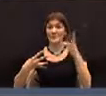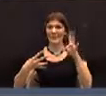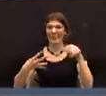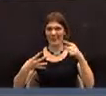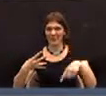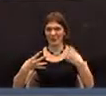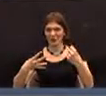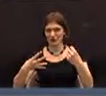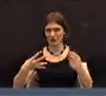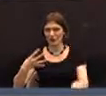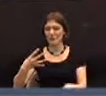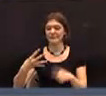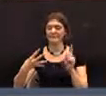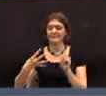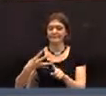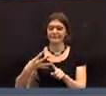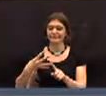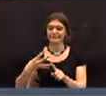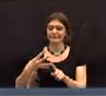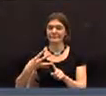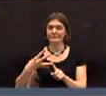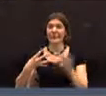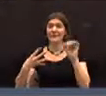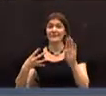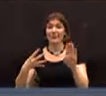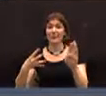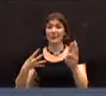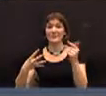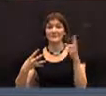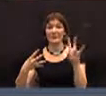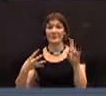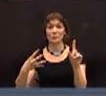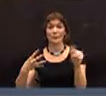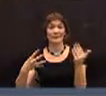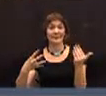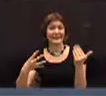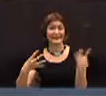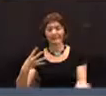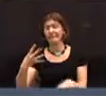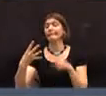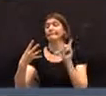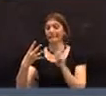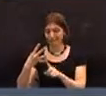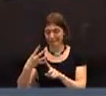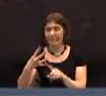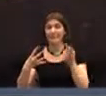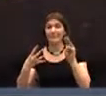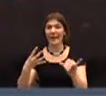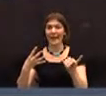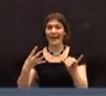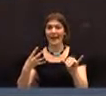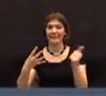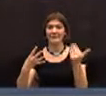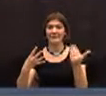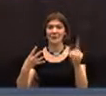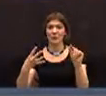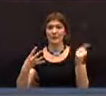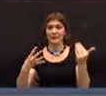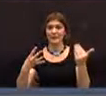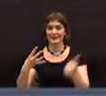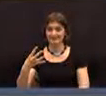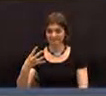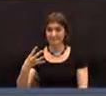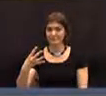17th, 2014, and February 17th, 2015, and May 15th,